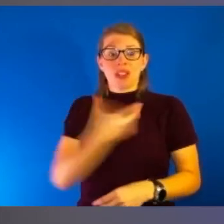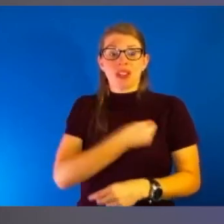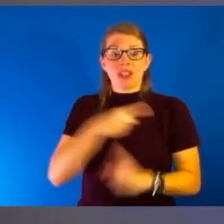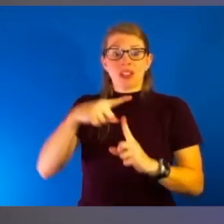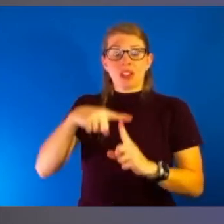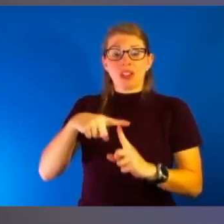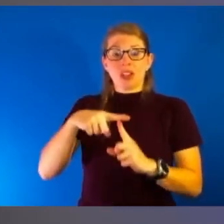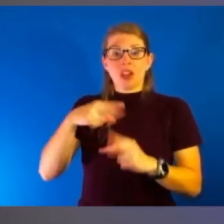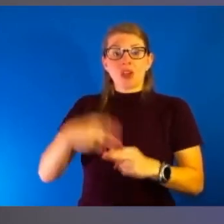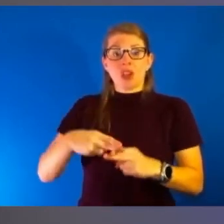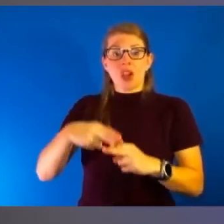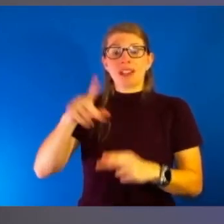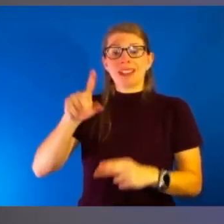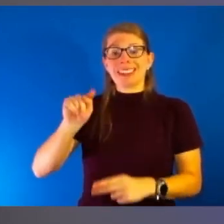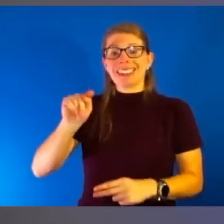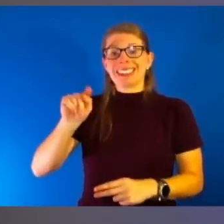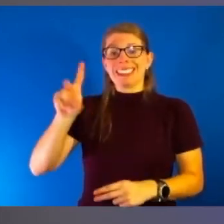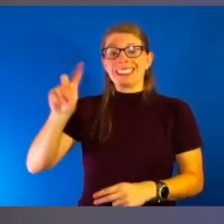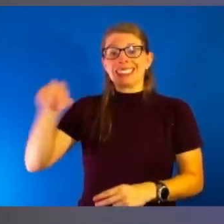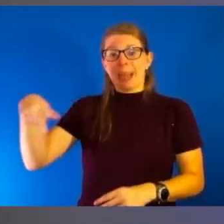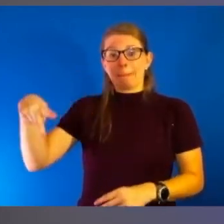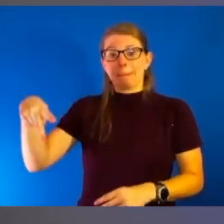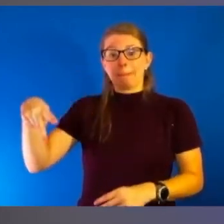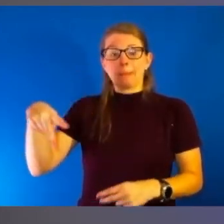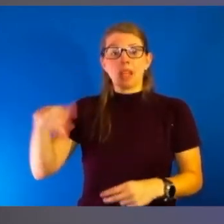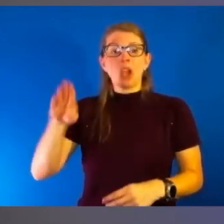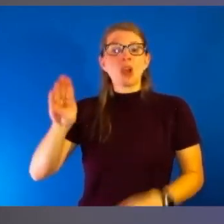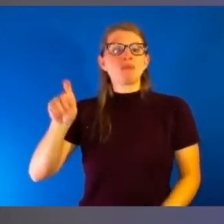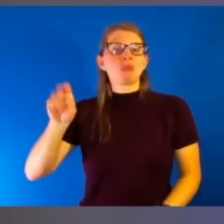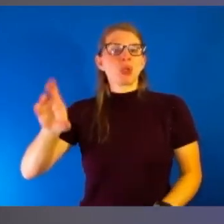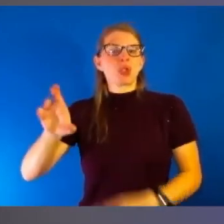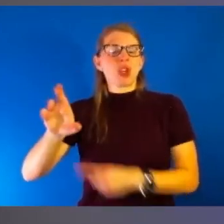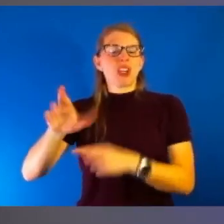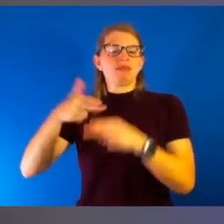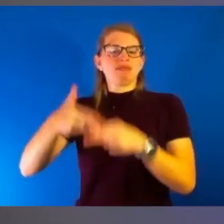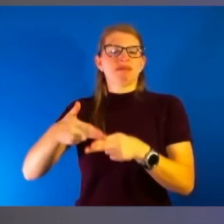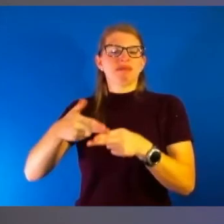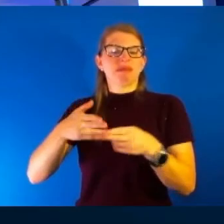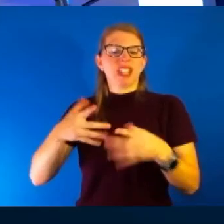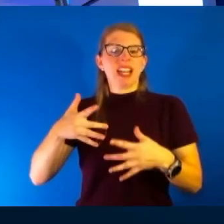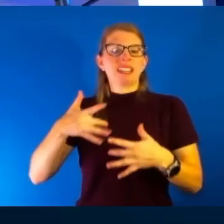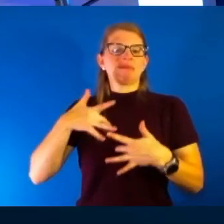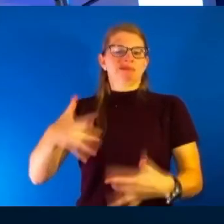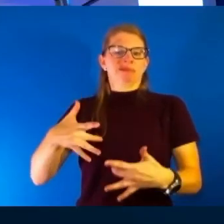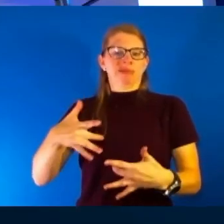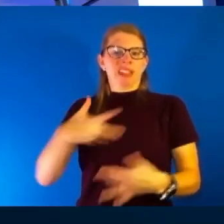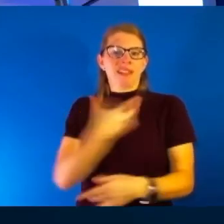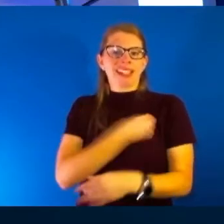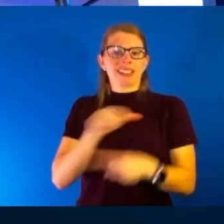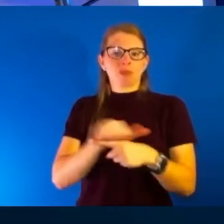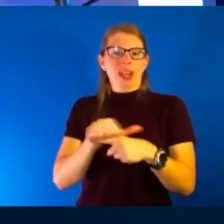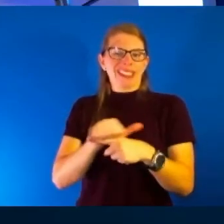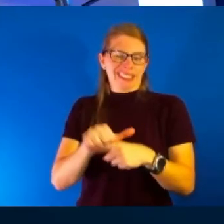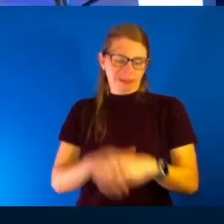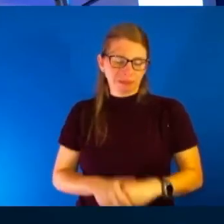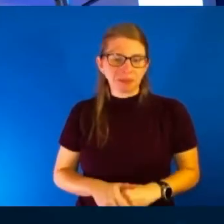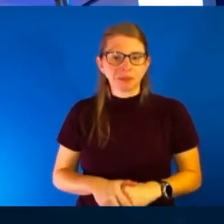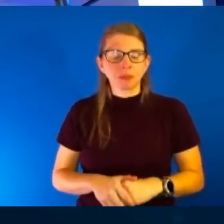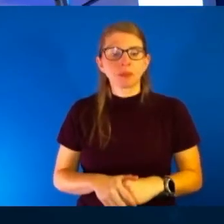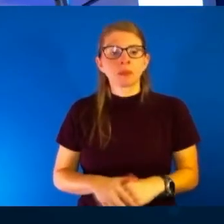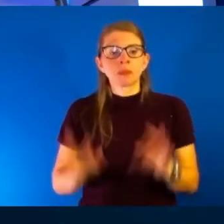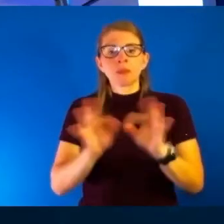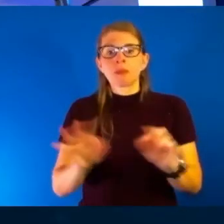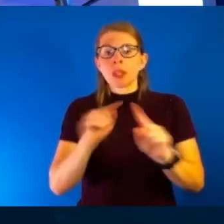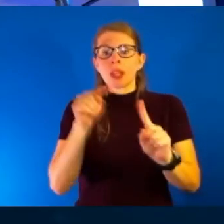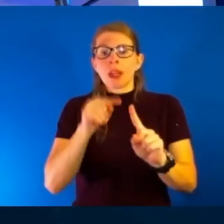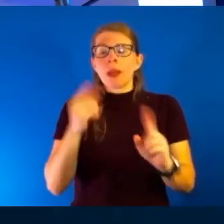So the boost booster is a general vaccine practice in many cases. Yeah. I think the key is that even though it may wane a little,